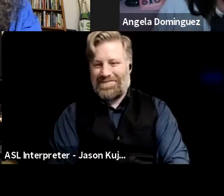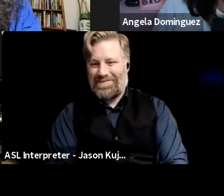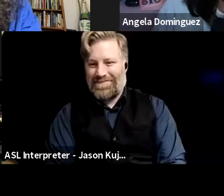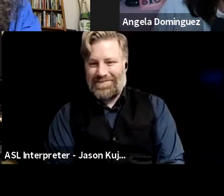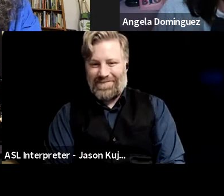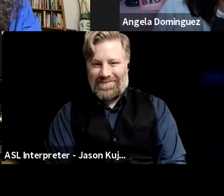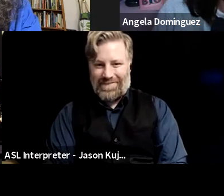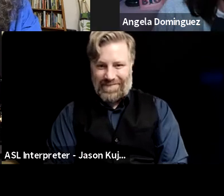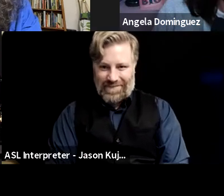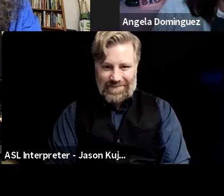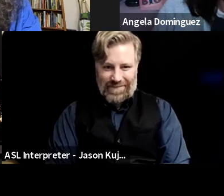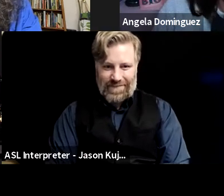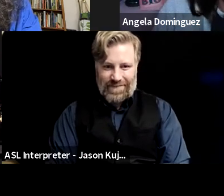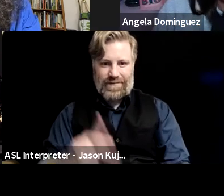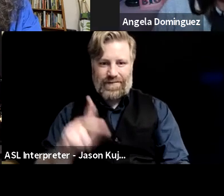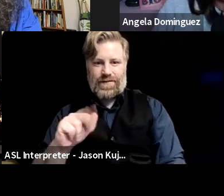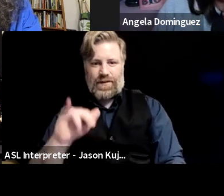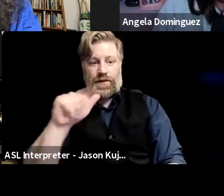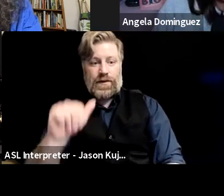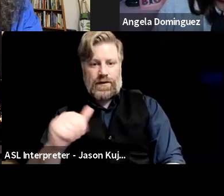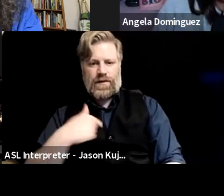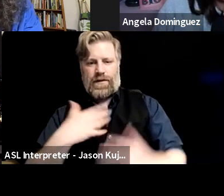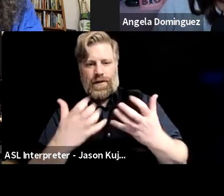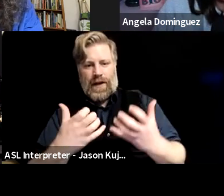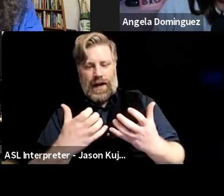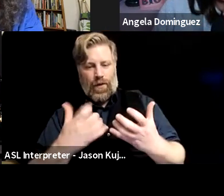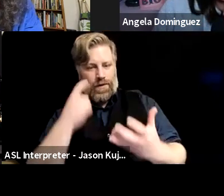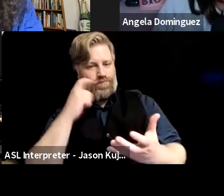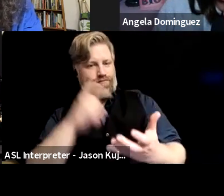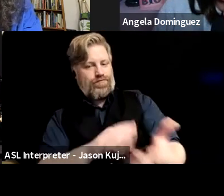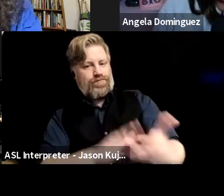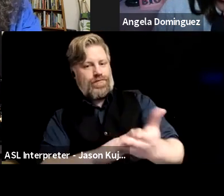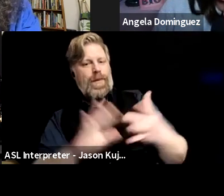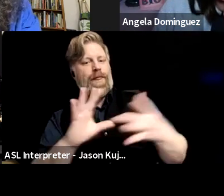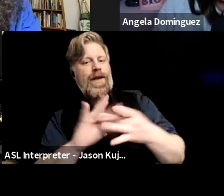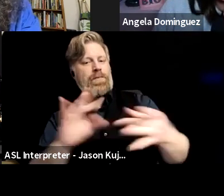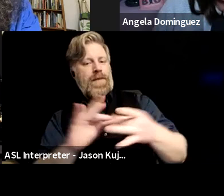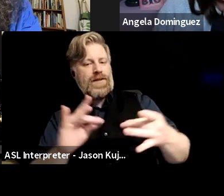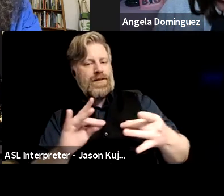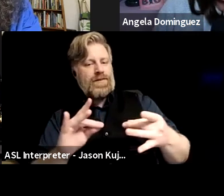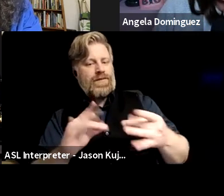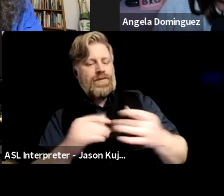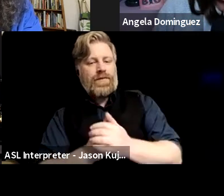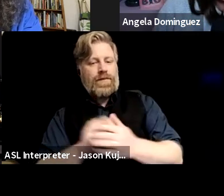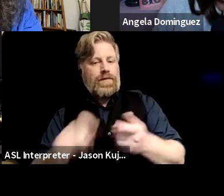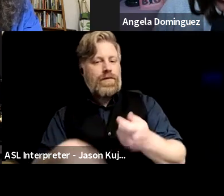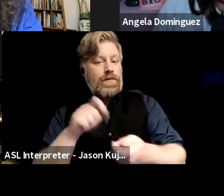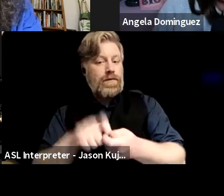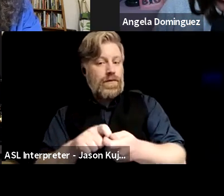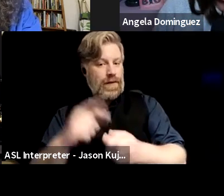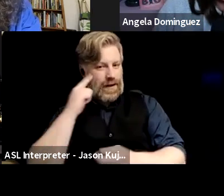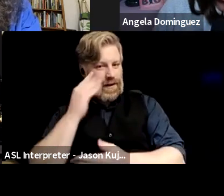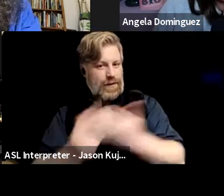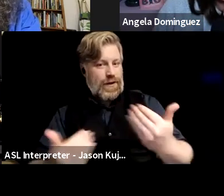I just wanted to do a quick shout out to the comment section. was, um, especially from, I think, uh, someone has a fan,